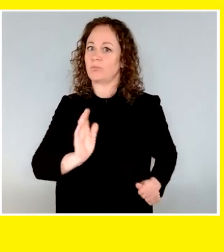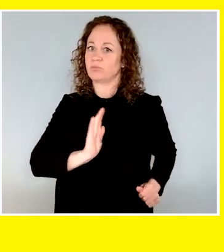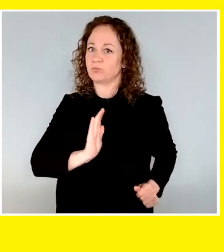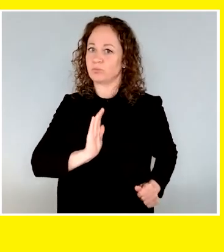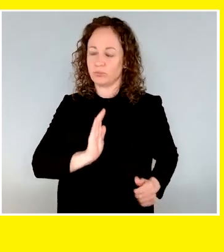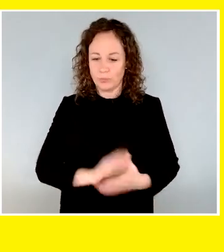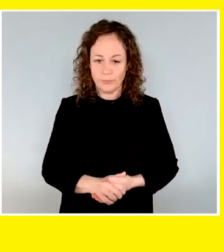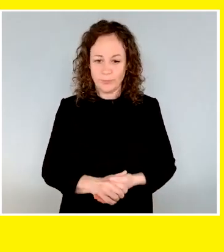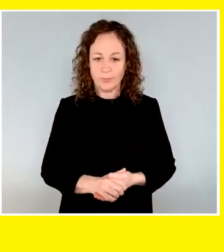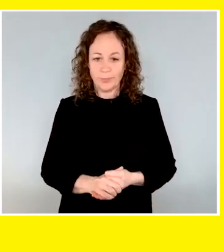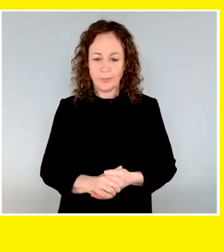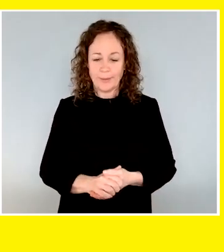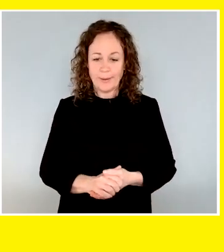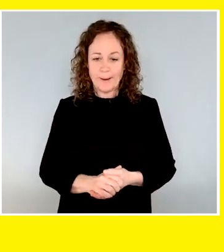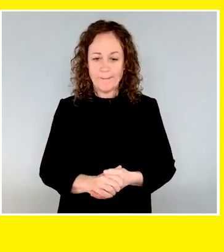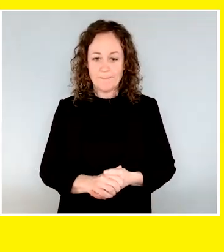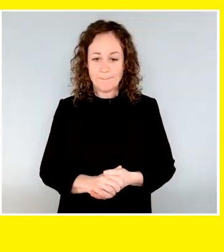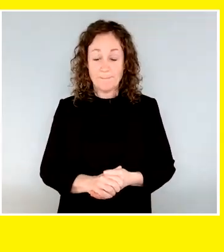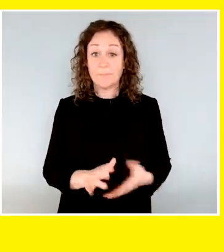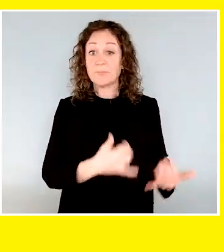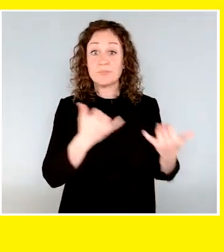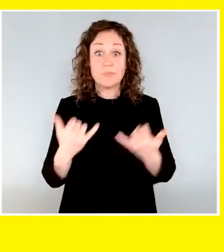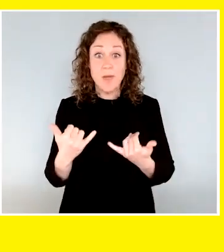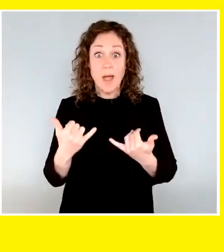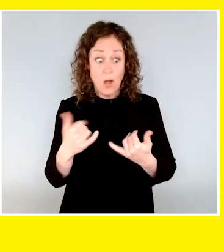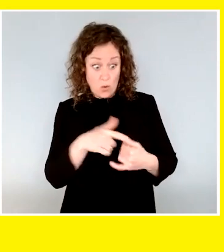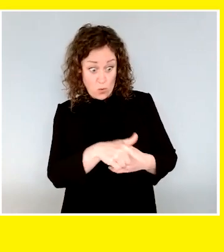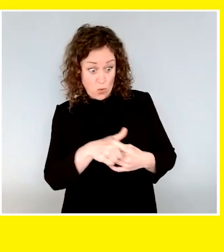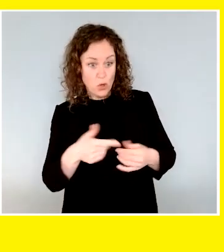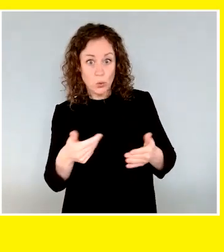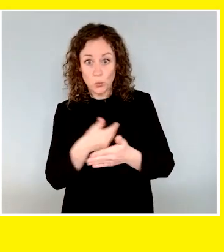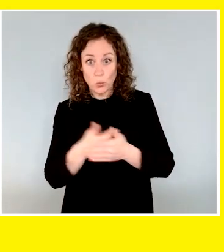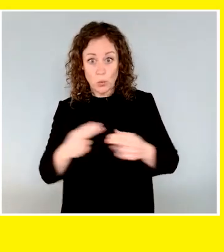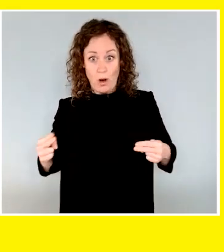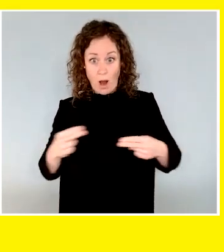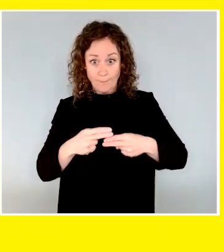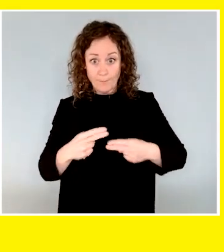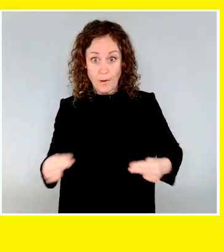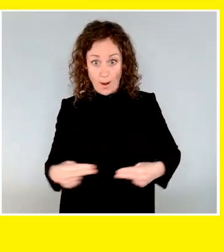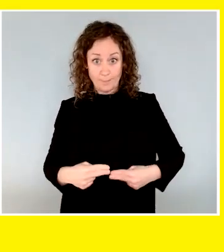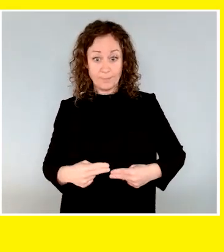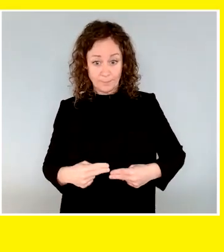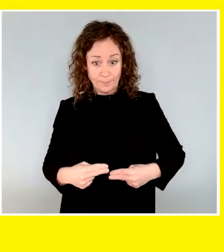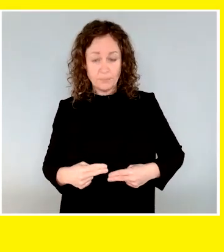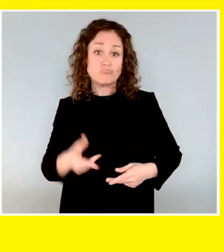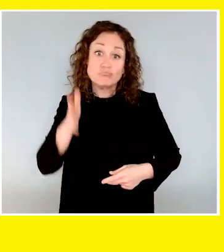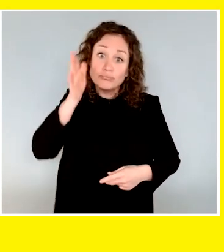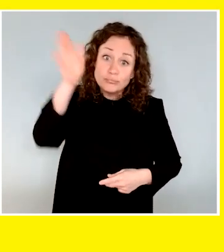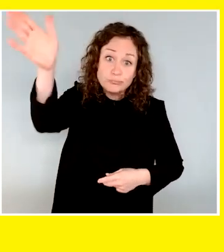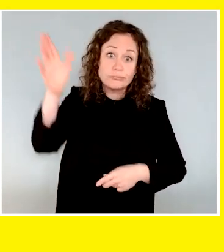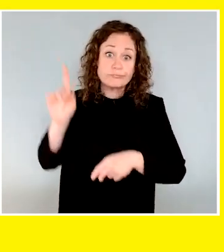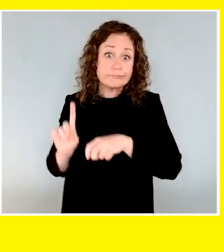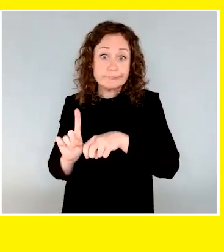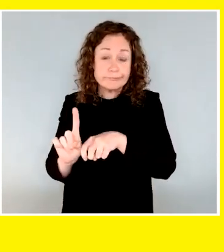A trainer is introducing a dog to the body piece of the harness which will eventually enable them to safely guide their handler. A positive